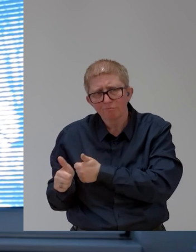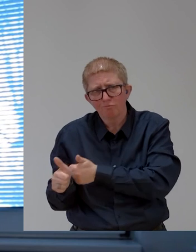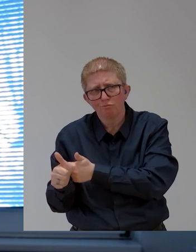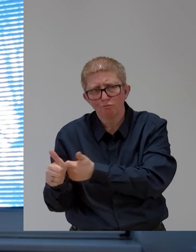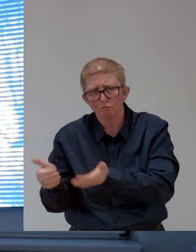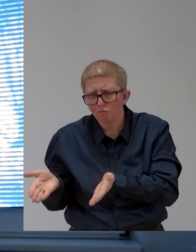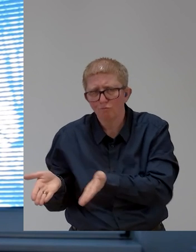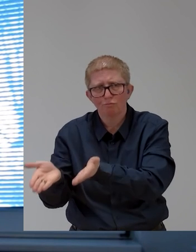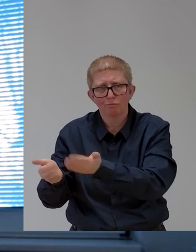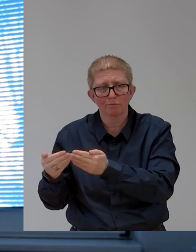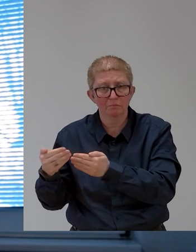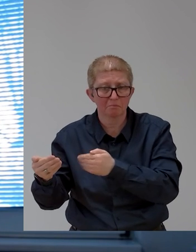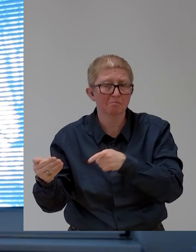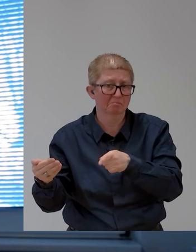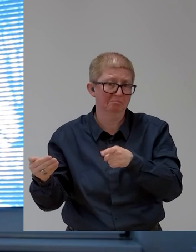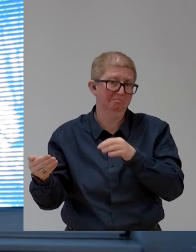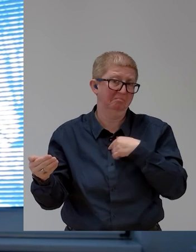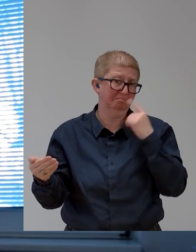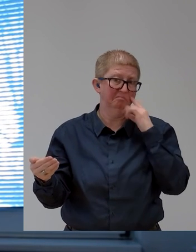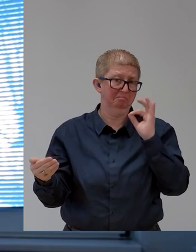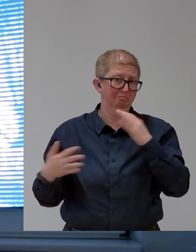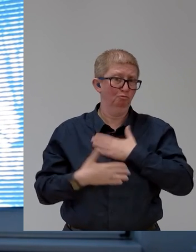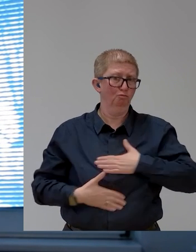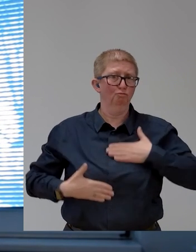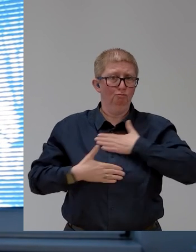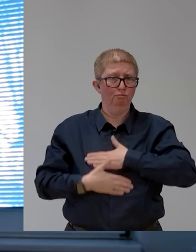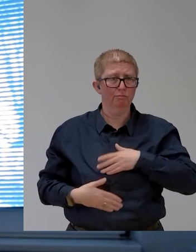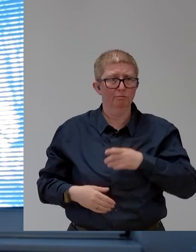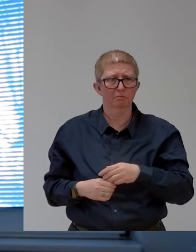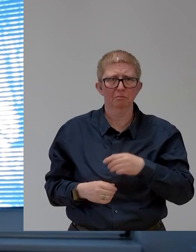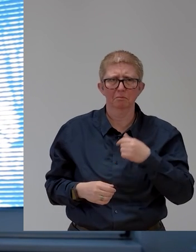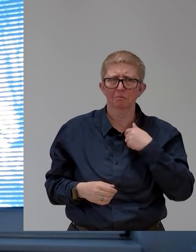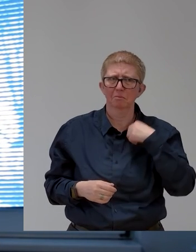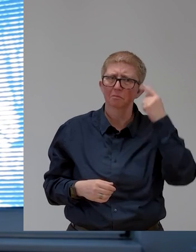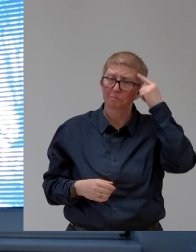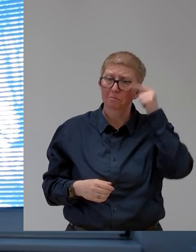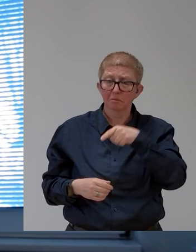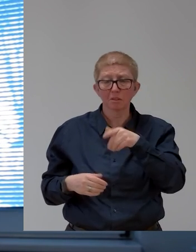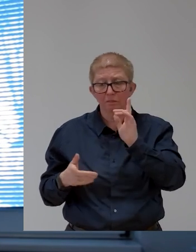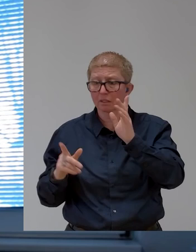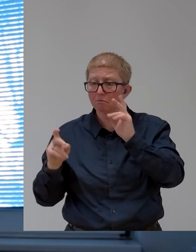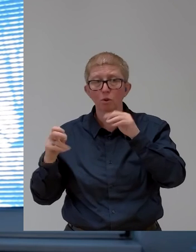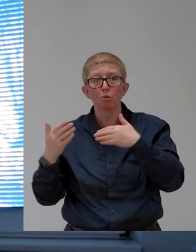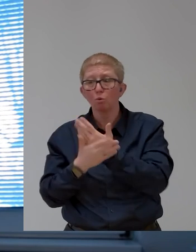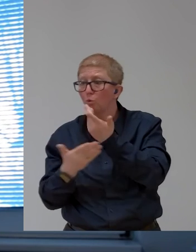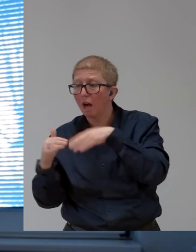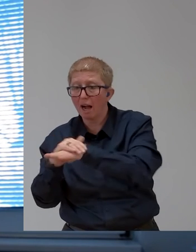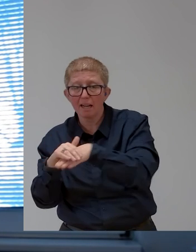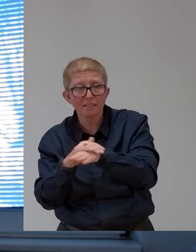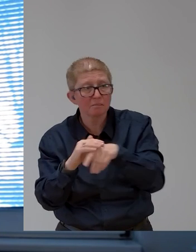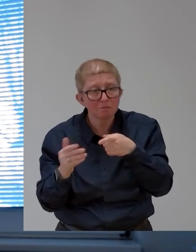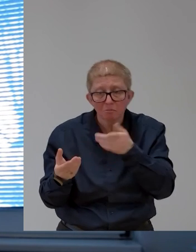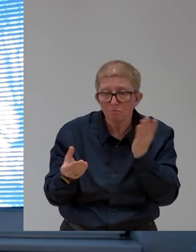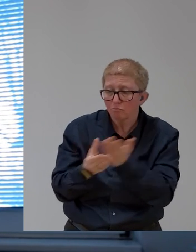area. I think this is a new approach. One of the things that comes to my mind is here the need